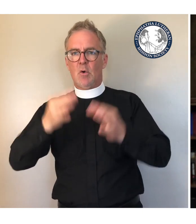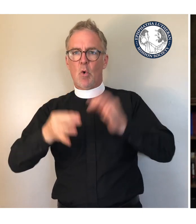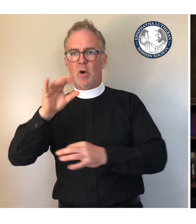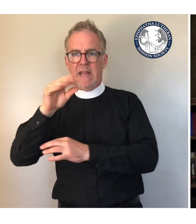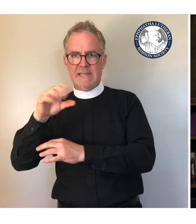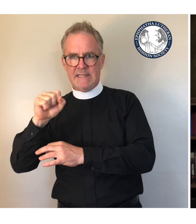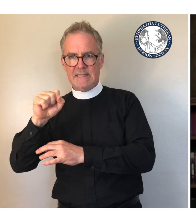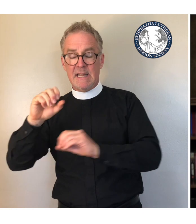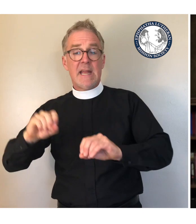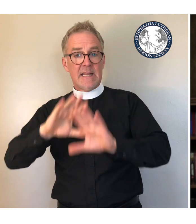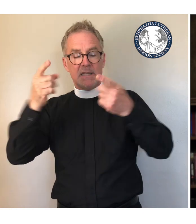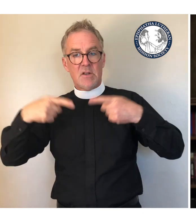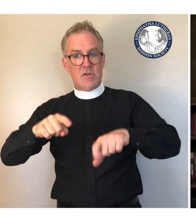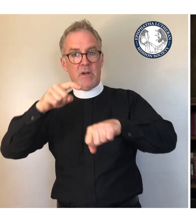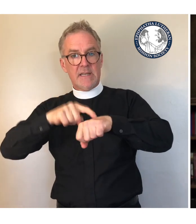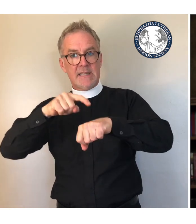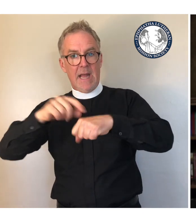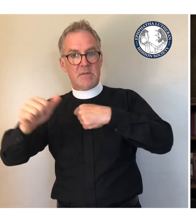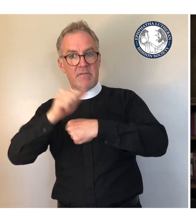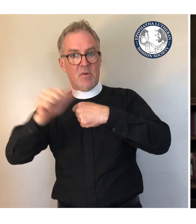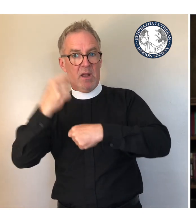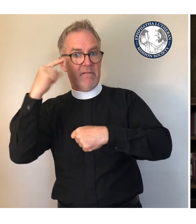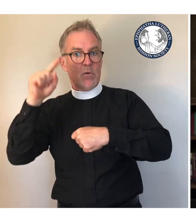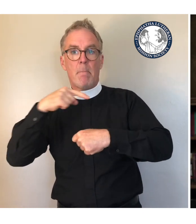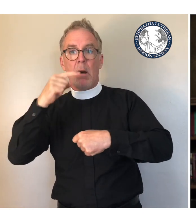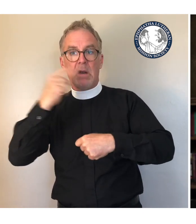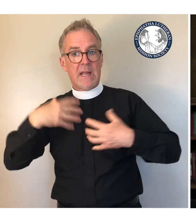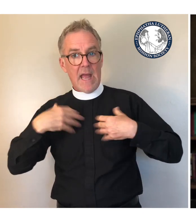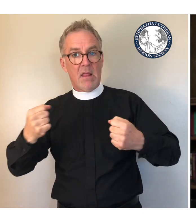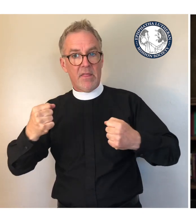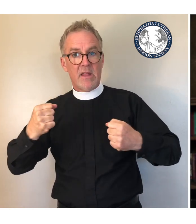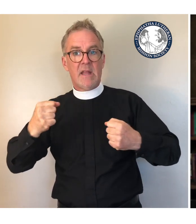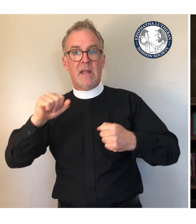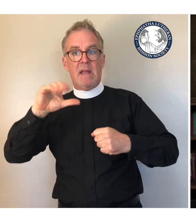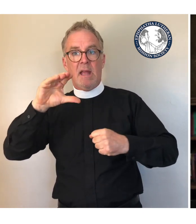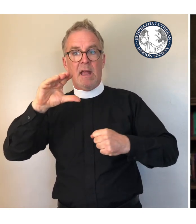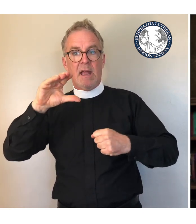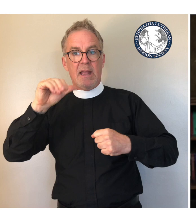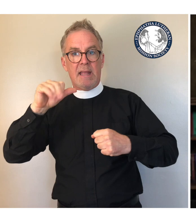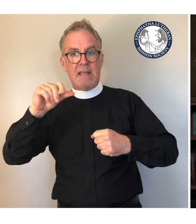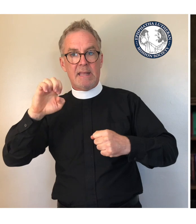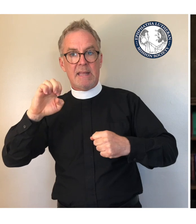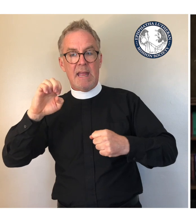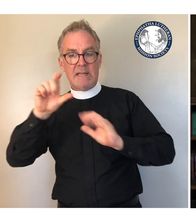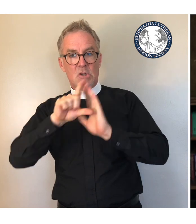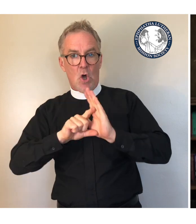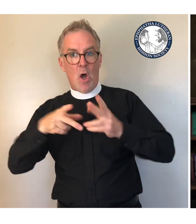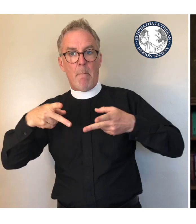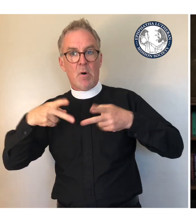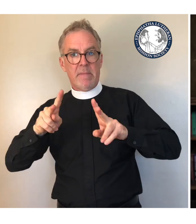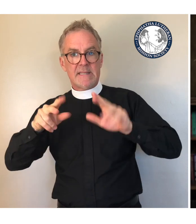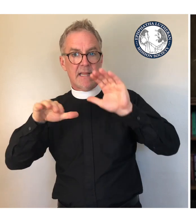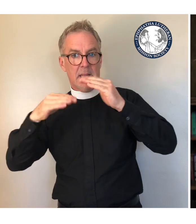It's clear that in times of threat to public health, constitutional case law allows for limitations to First